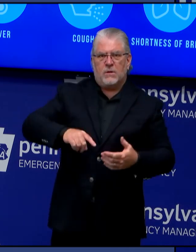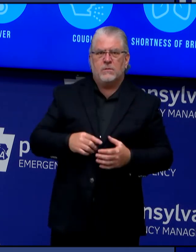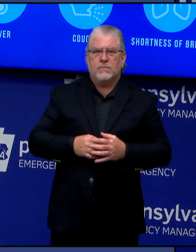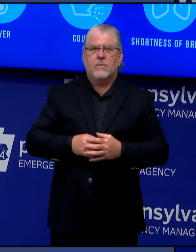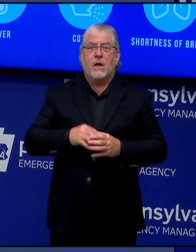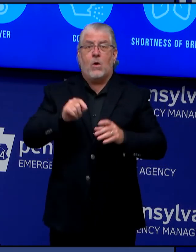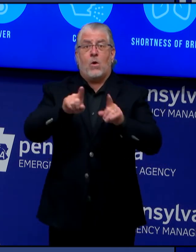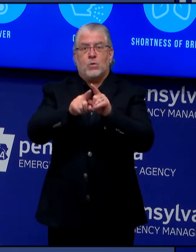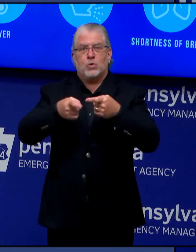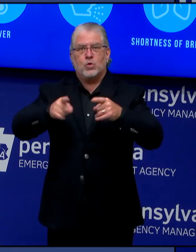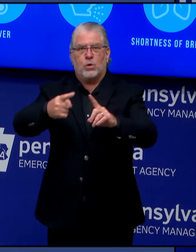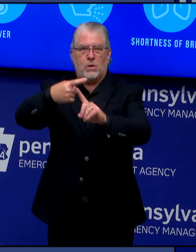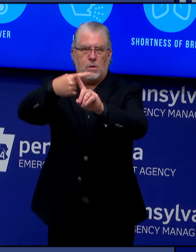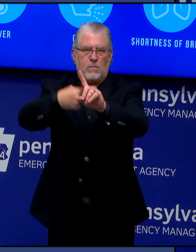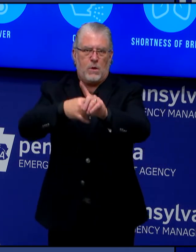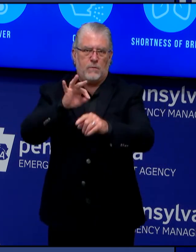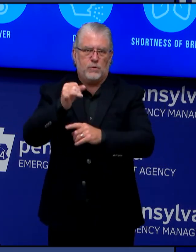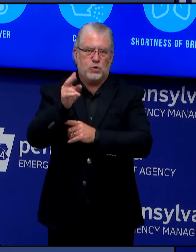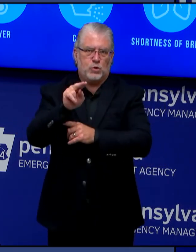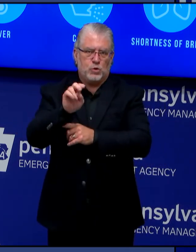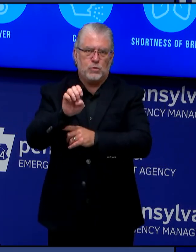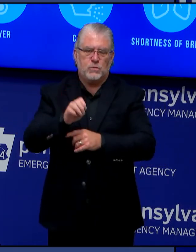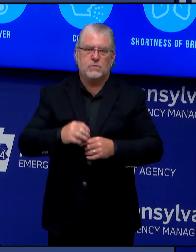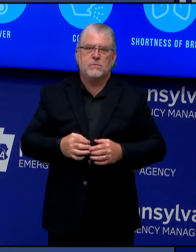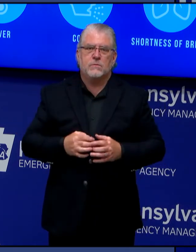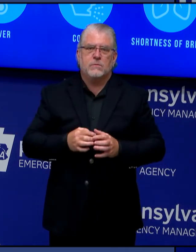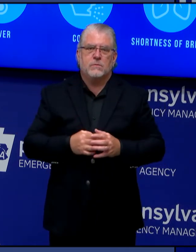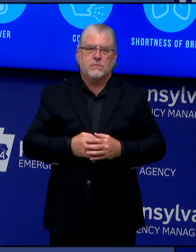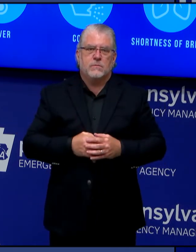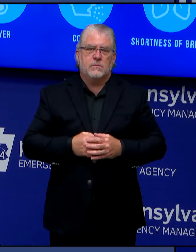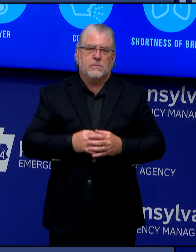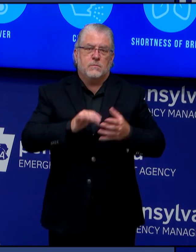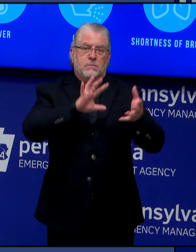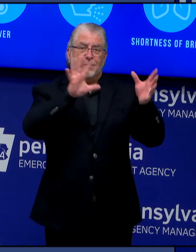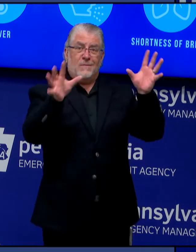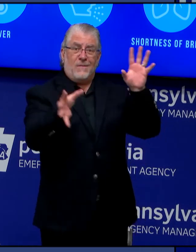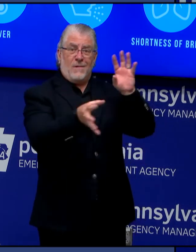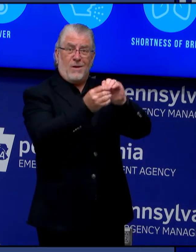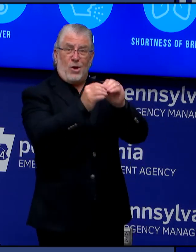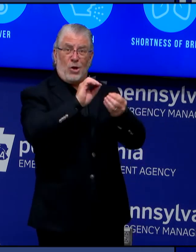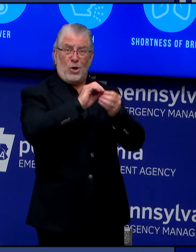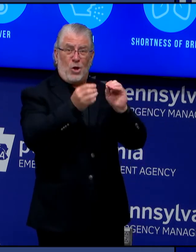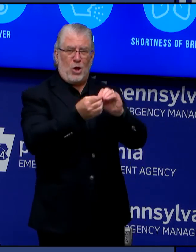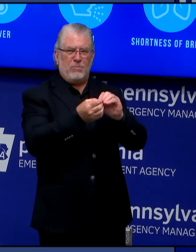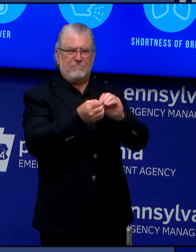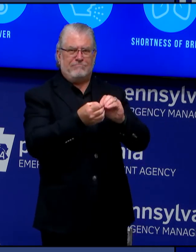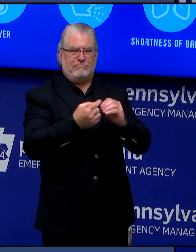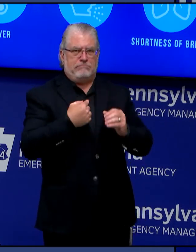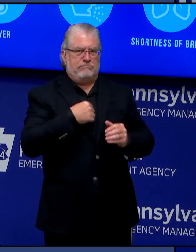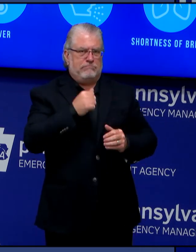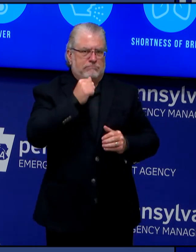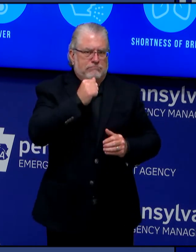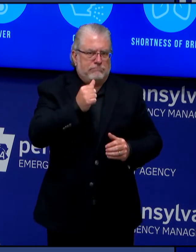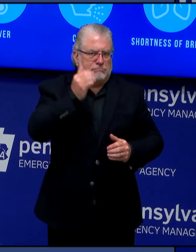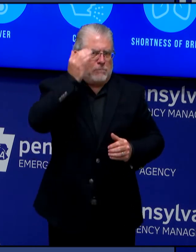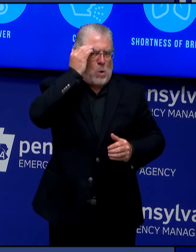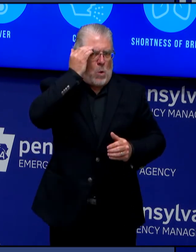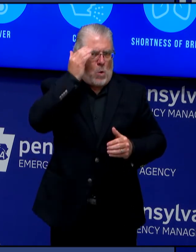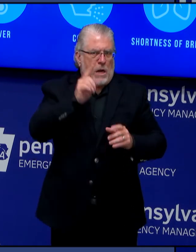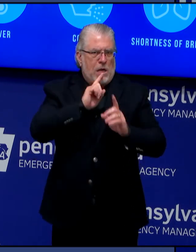total amount of funding that will go out, I don't know that I have that off the top of my head, but we can certainly follow up and get that information.